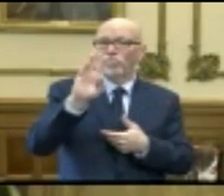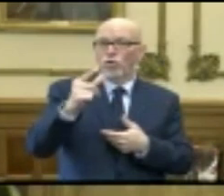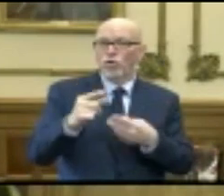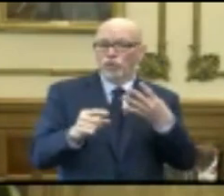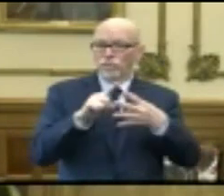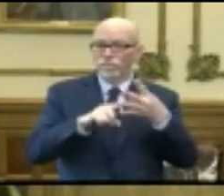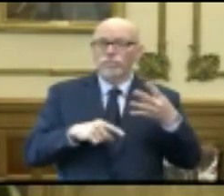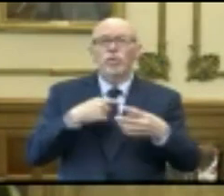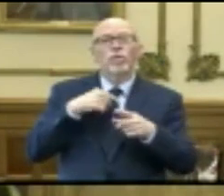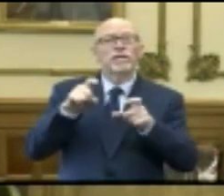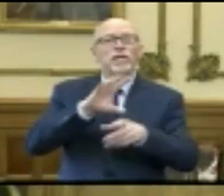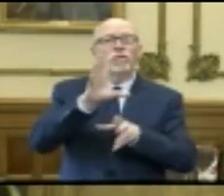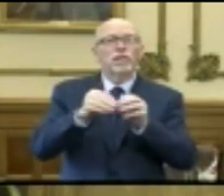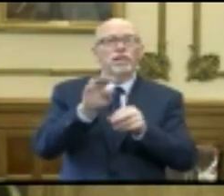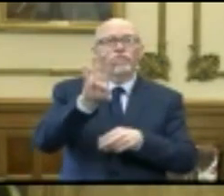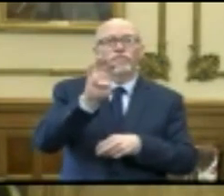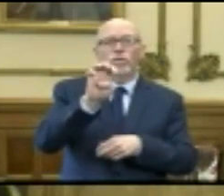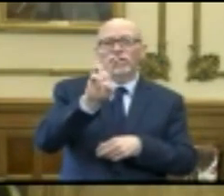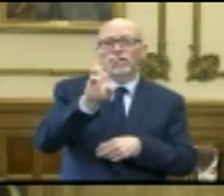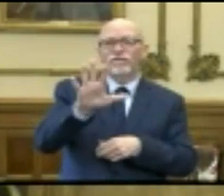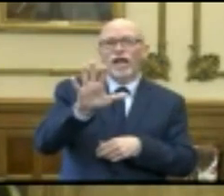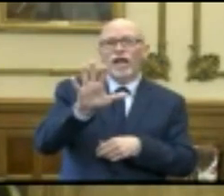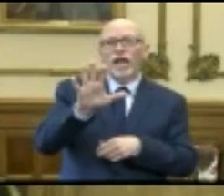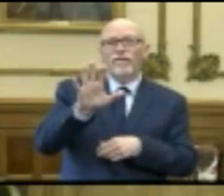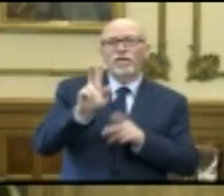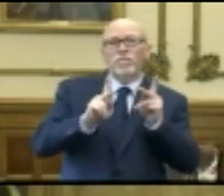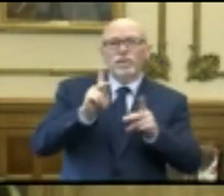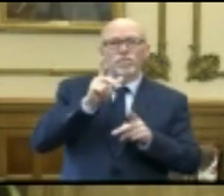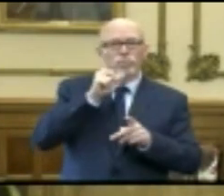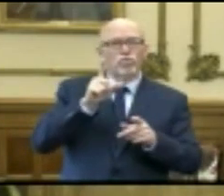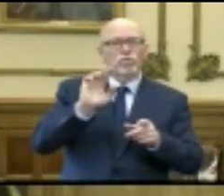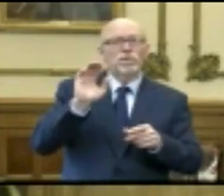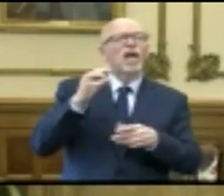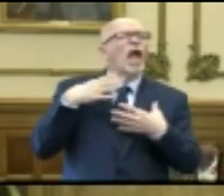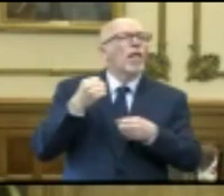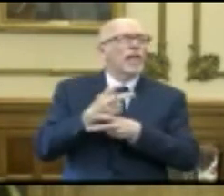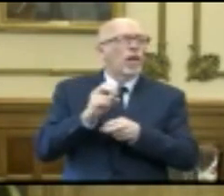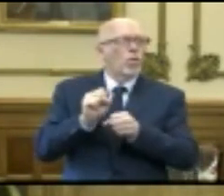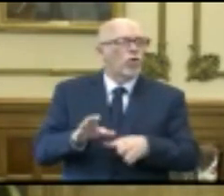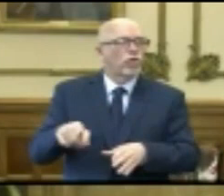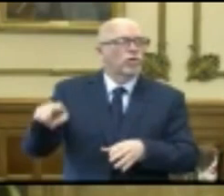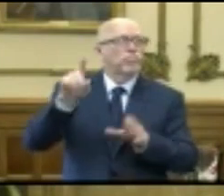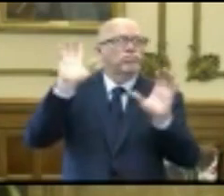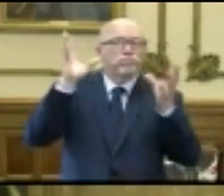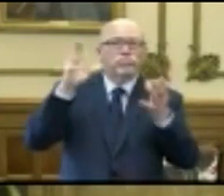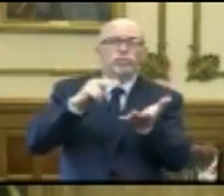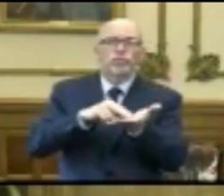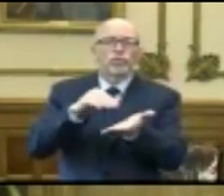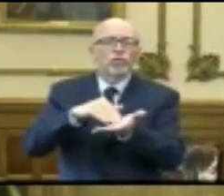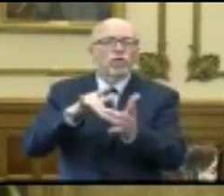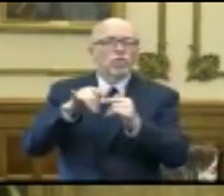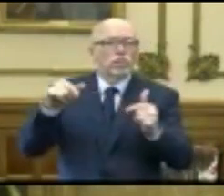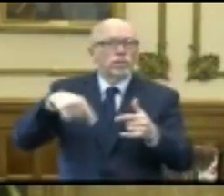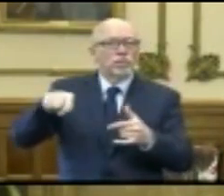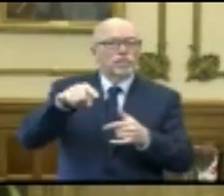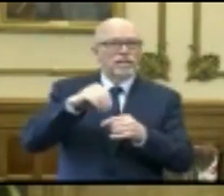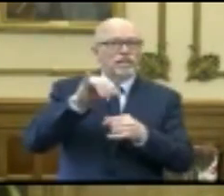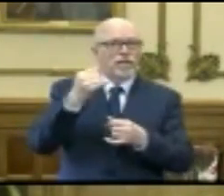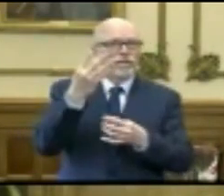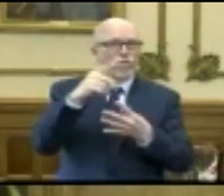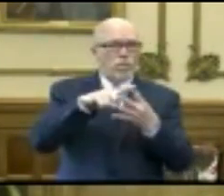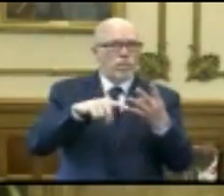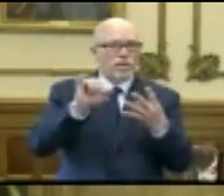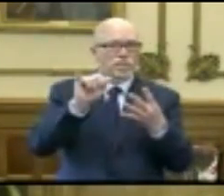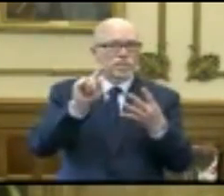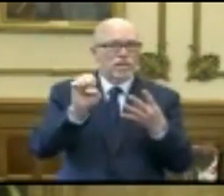were able to test a total of 465 symptomatic Indiana health care workers, first responders, and essential workers between those four sites